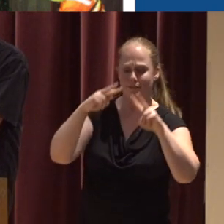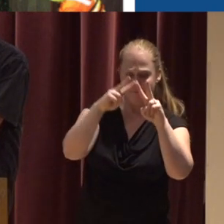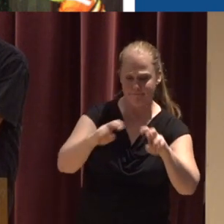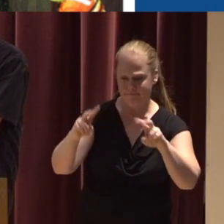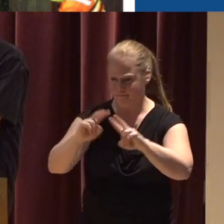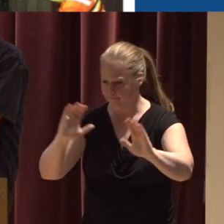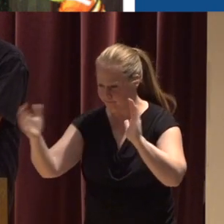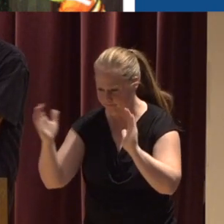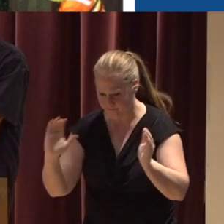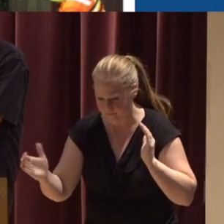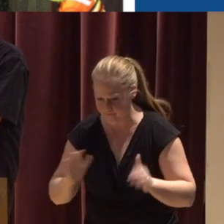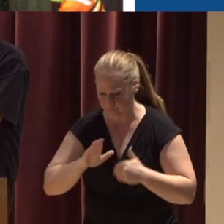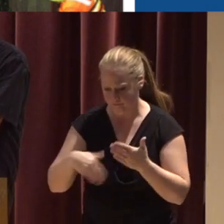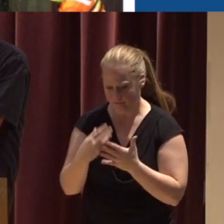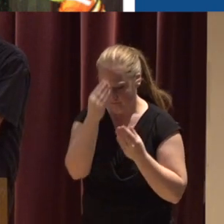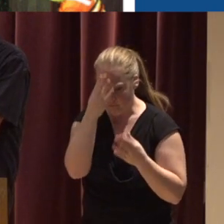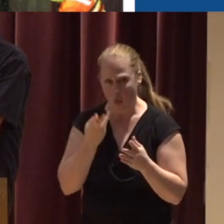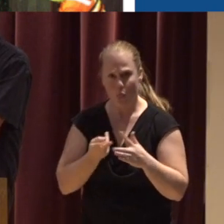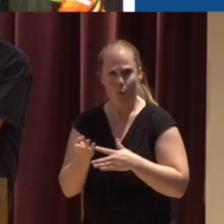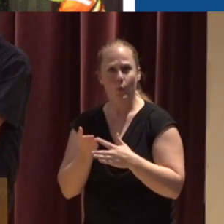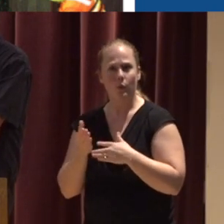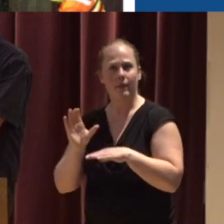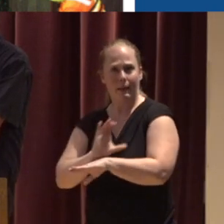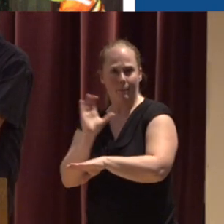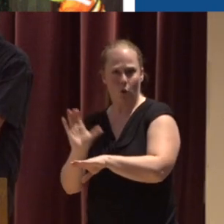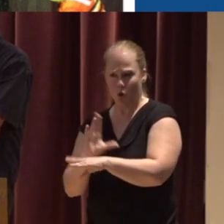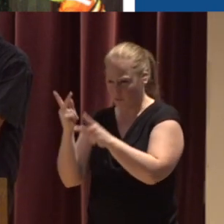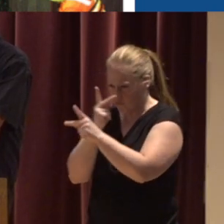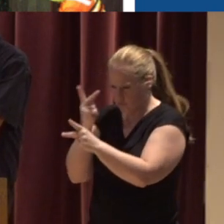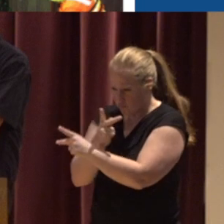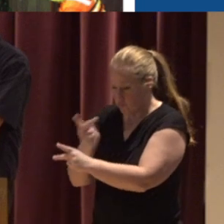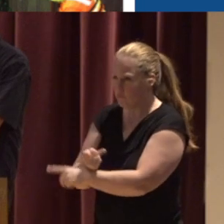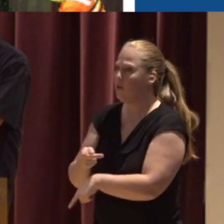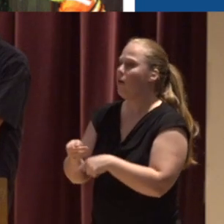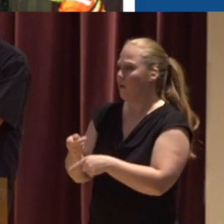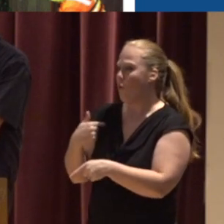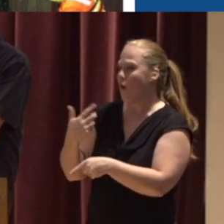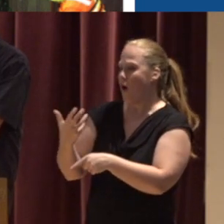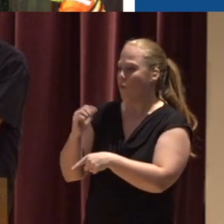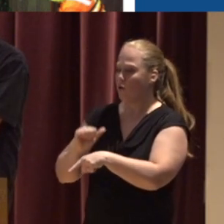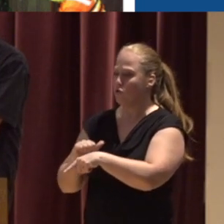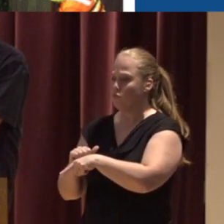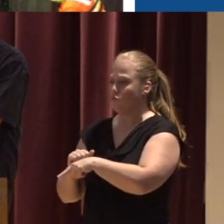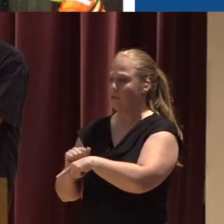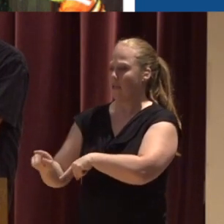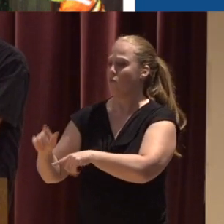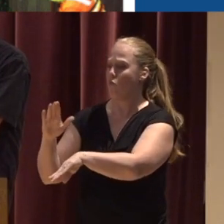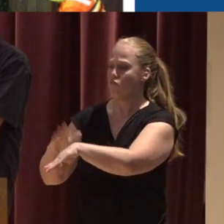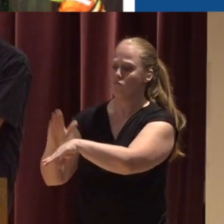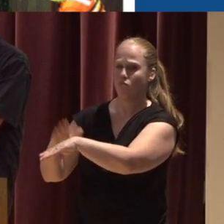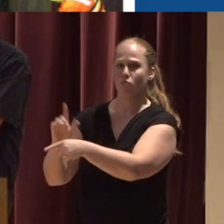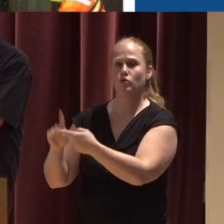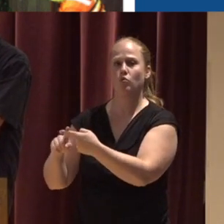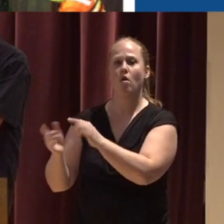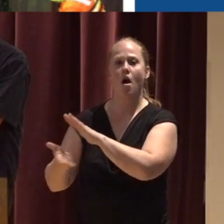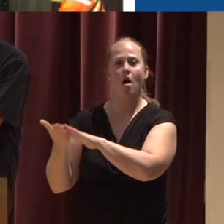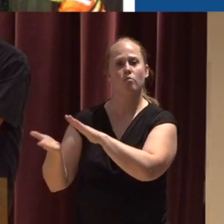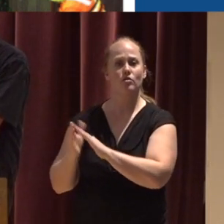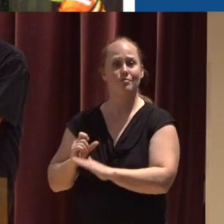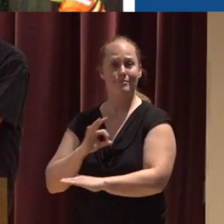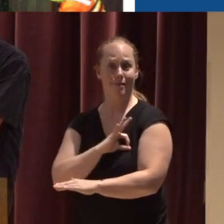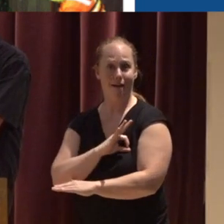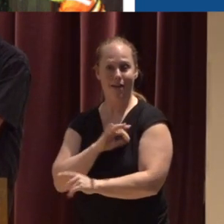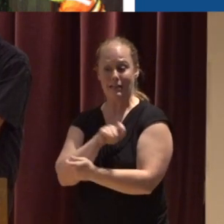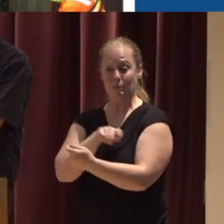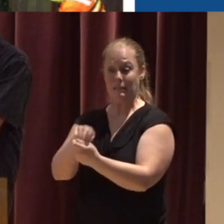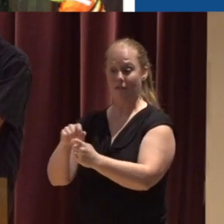data through a computer algorithm That says, you know, okay I want to send a warning to operation staff When a threshold at